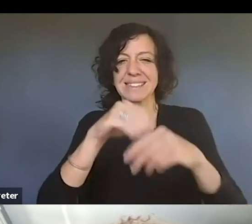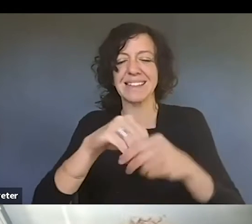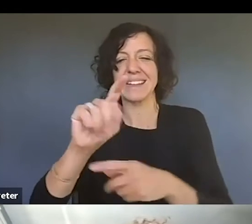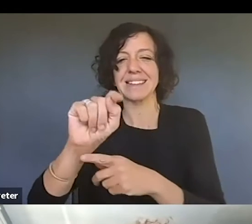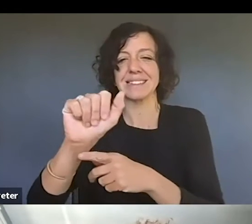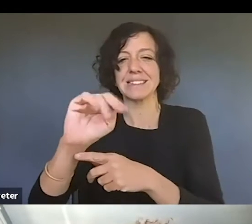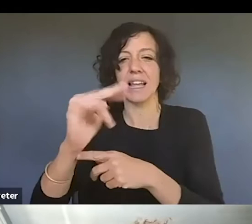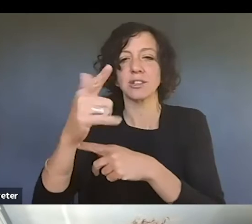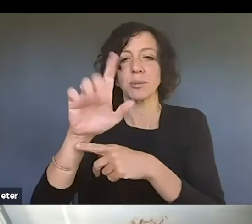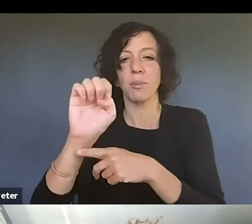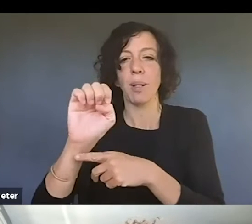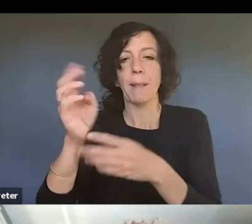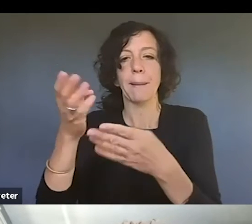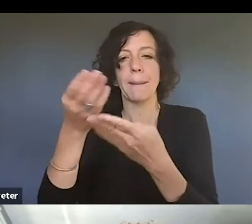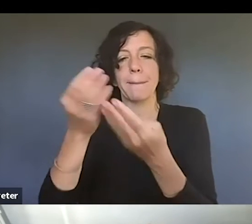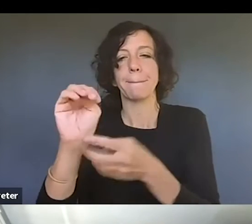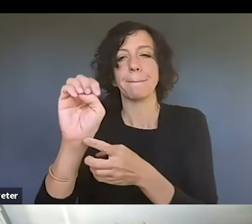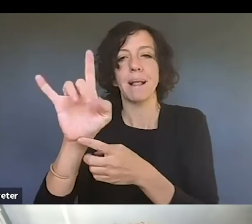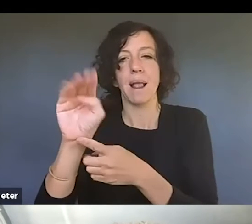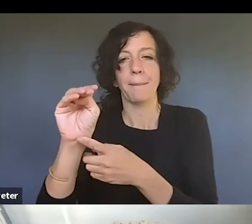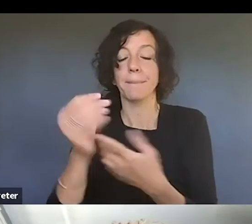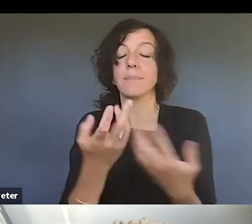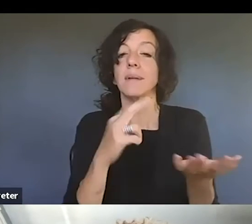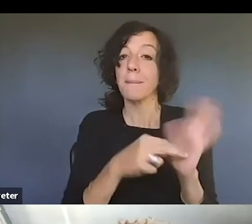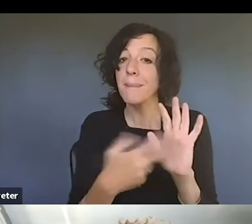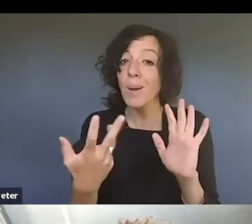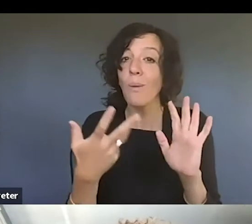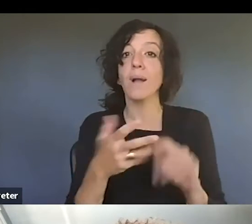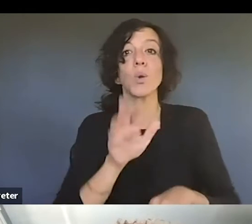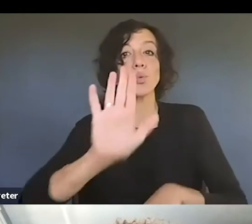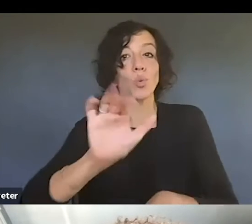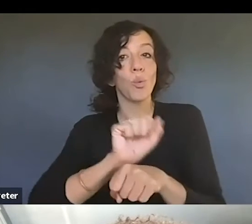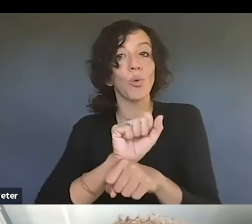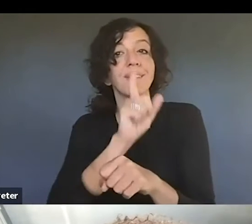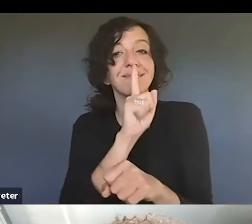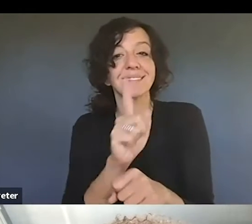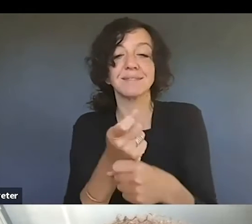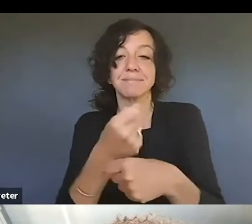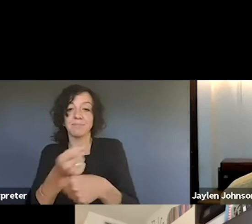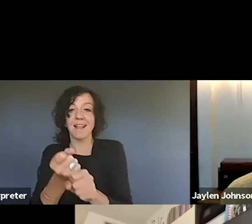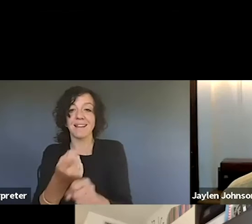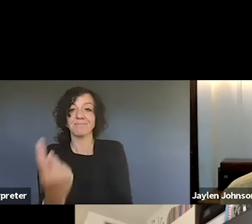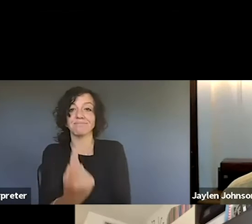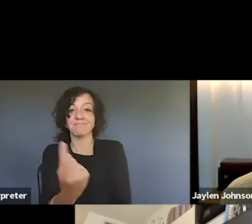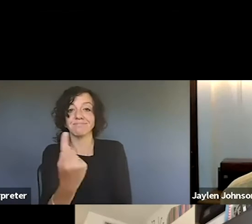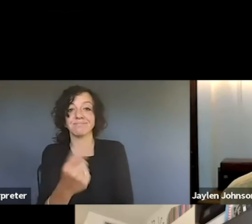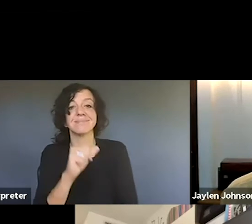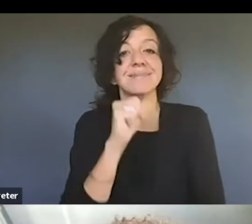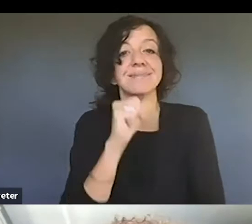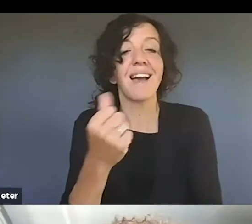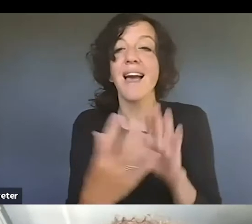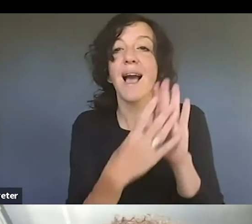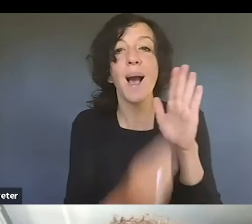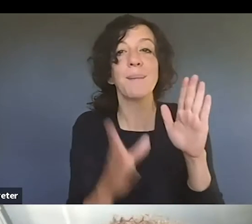So an original work, that means that your work has been created independently. It has not been copied by